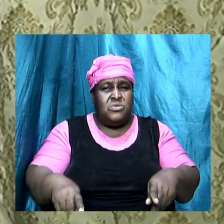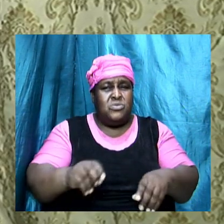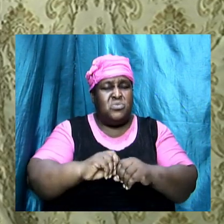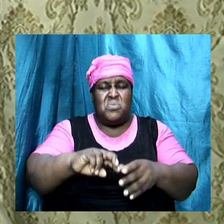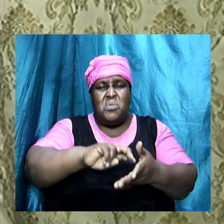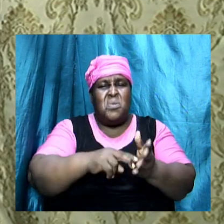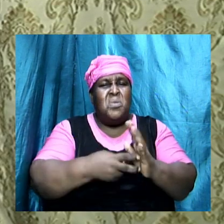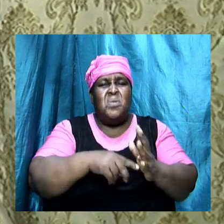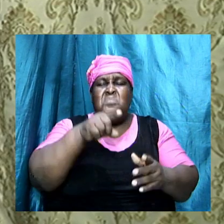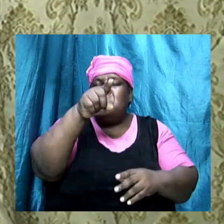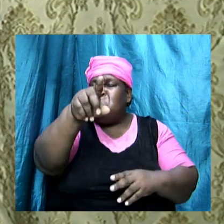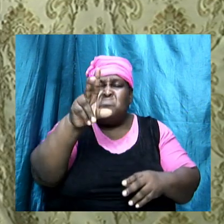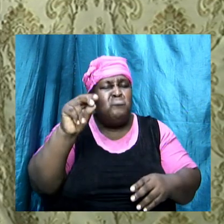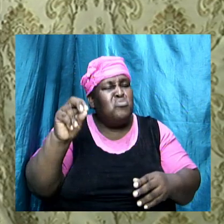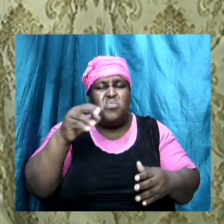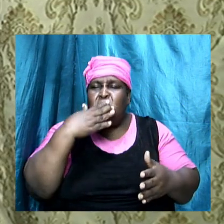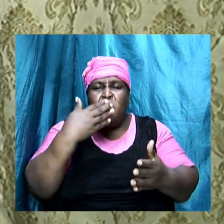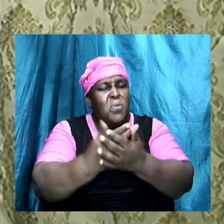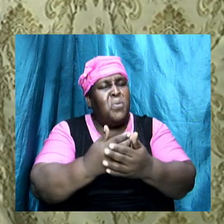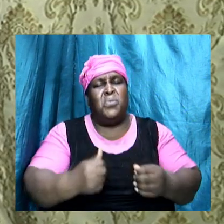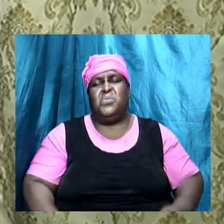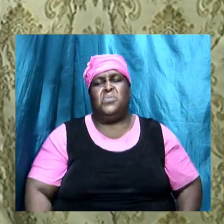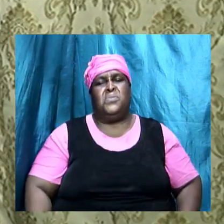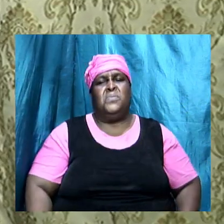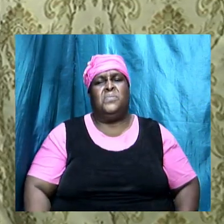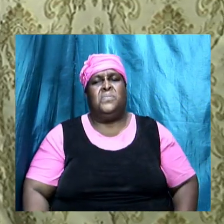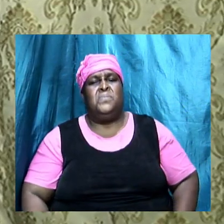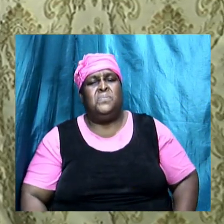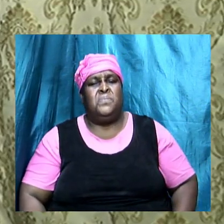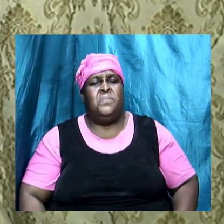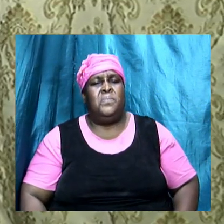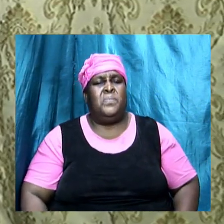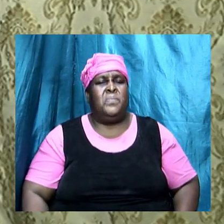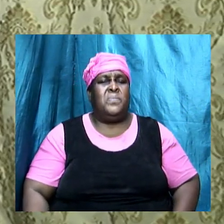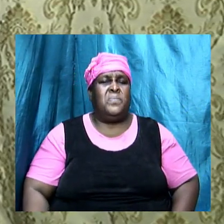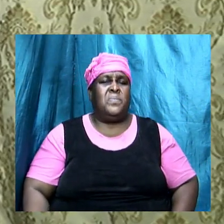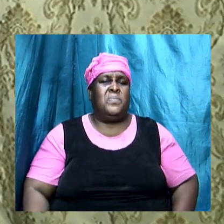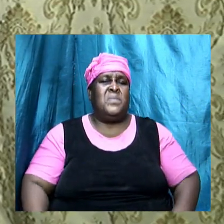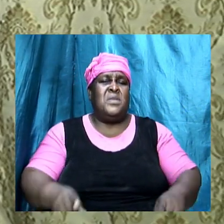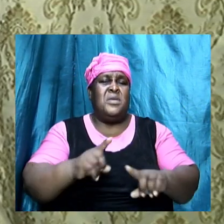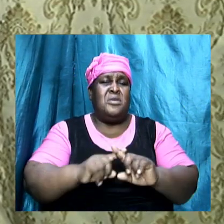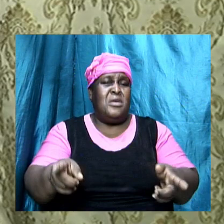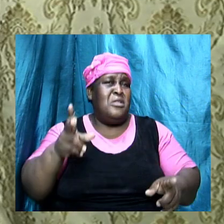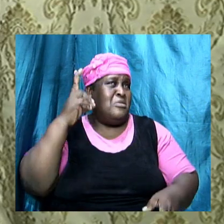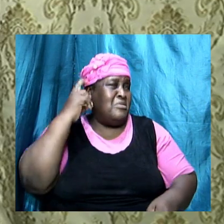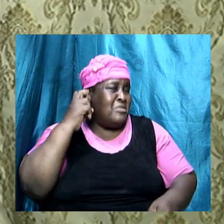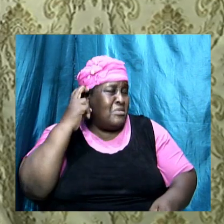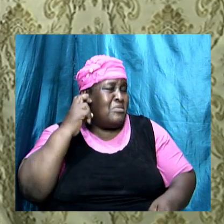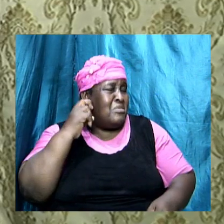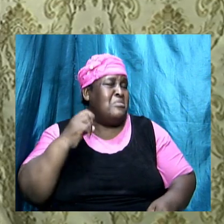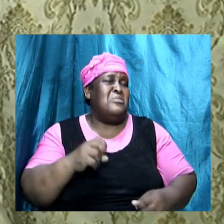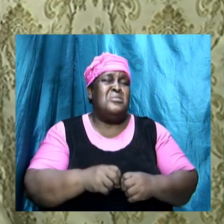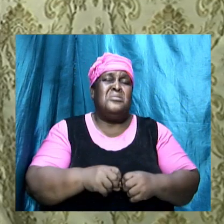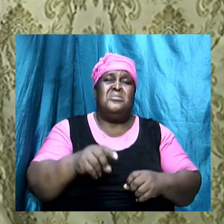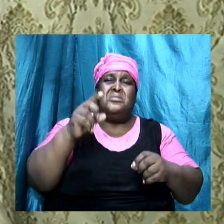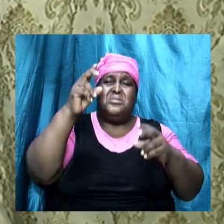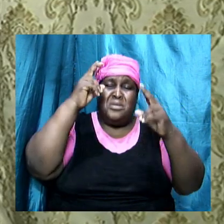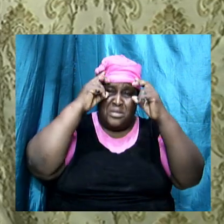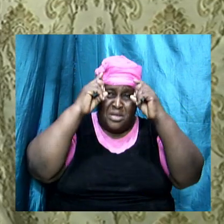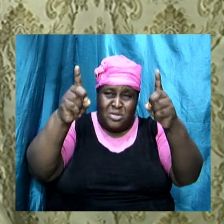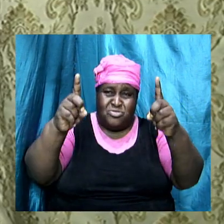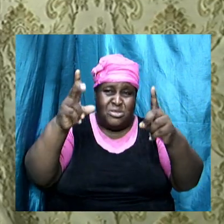but I am telling us tonight that we can't give heed to the doctrine we cannot give heed to the doctrine of the